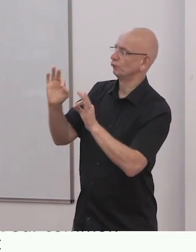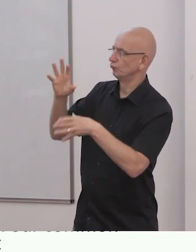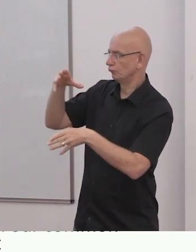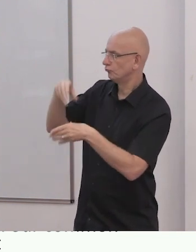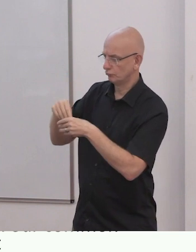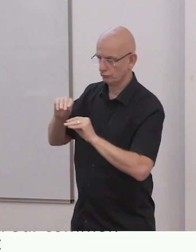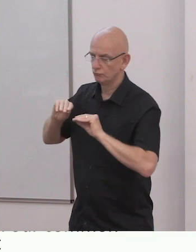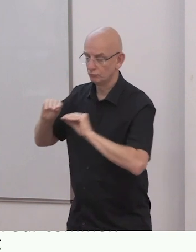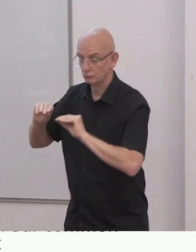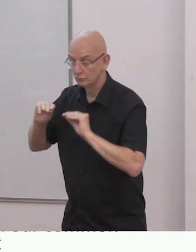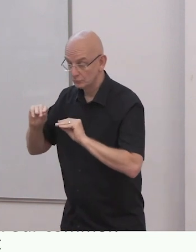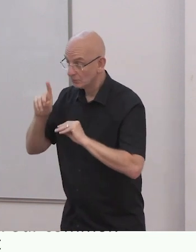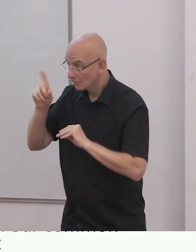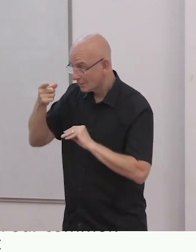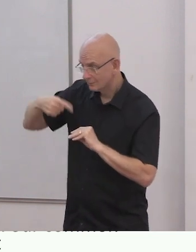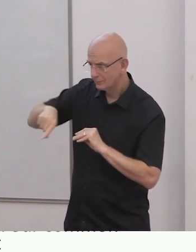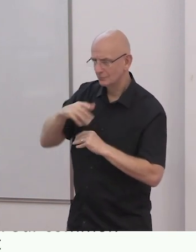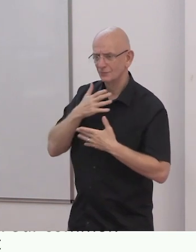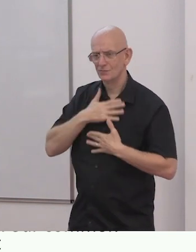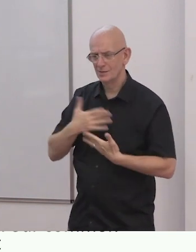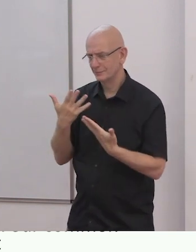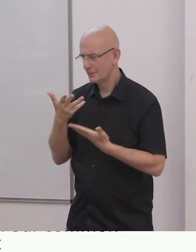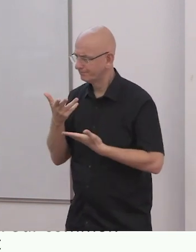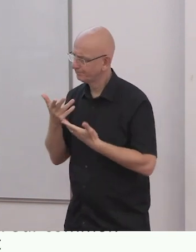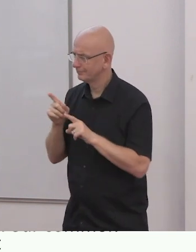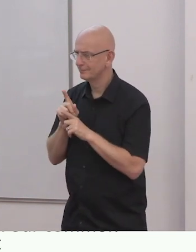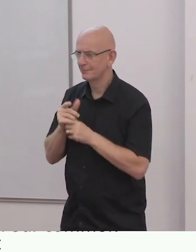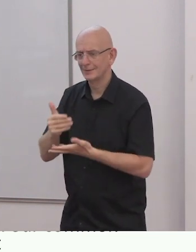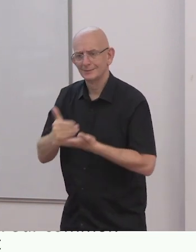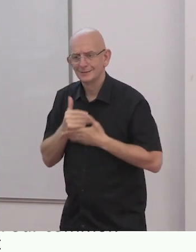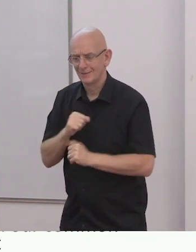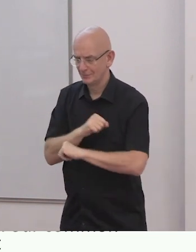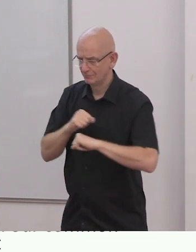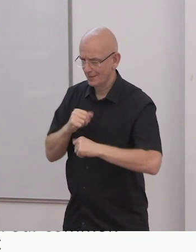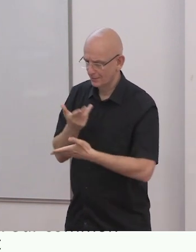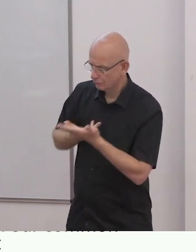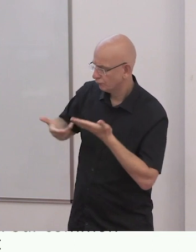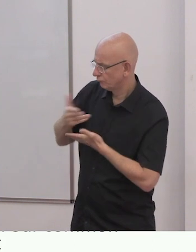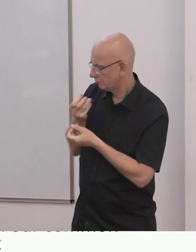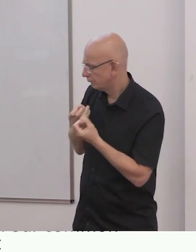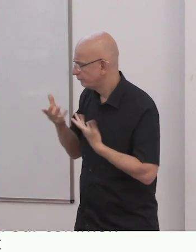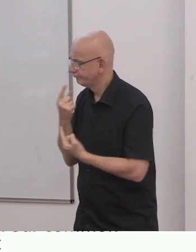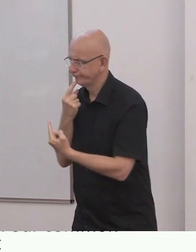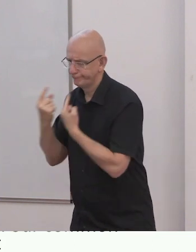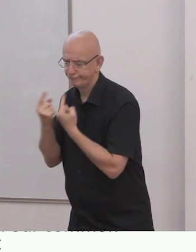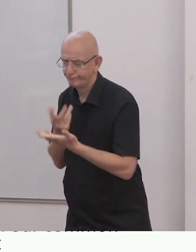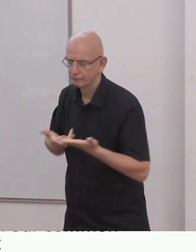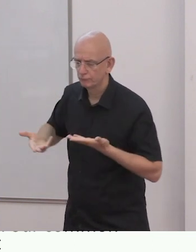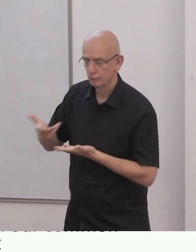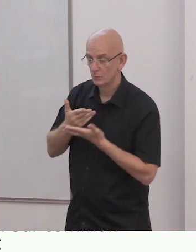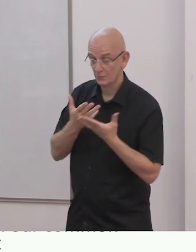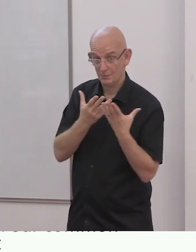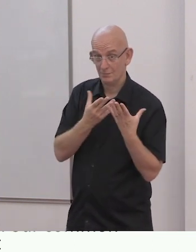members needed to work together to create global and regional tools and resources that can